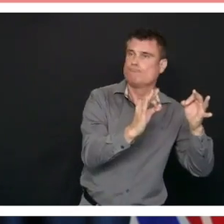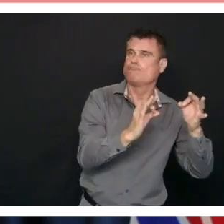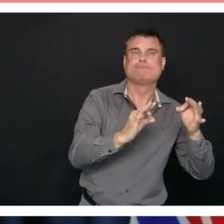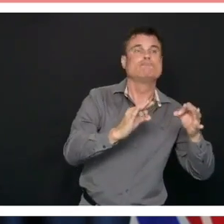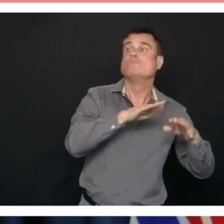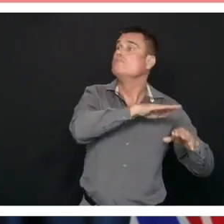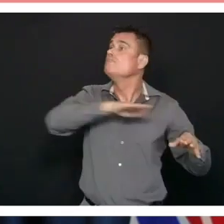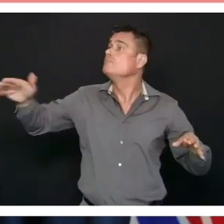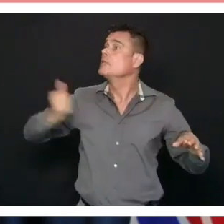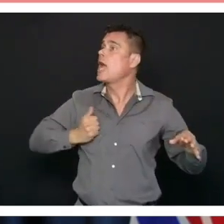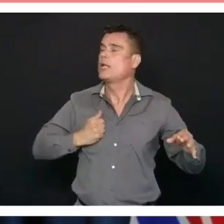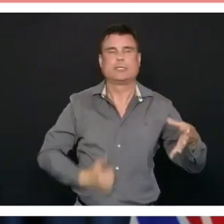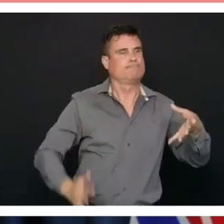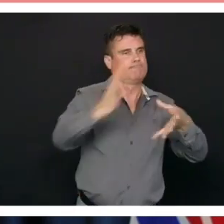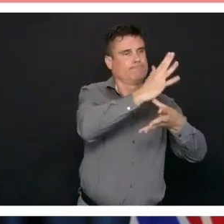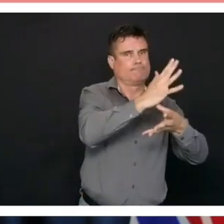Lisa.